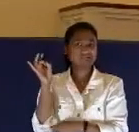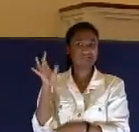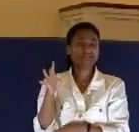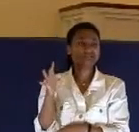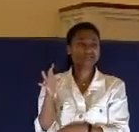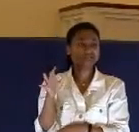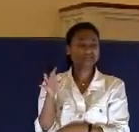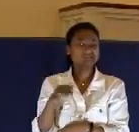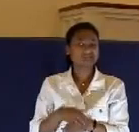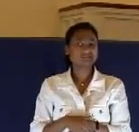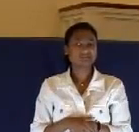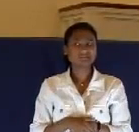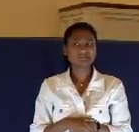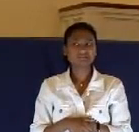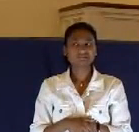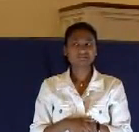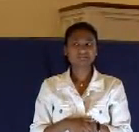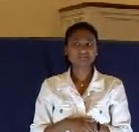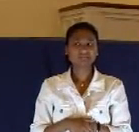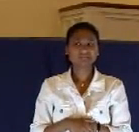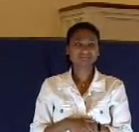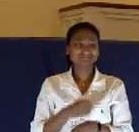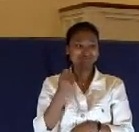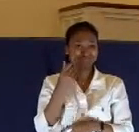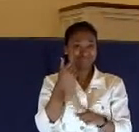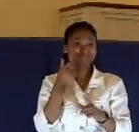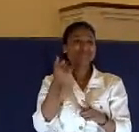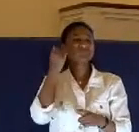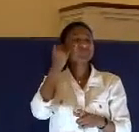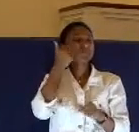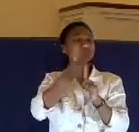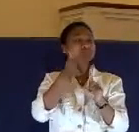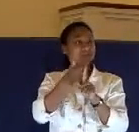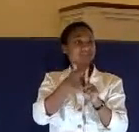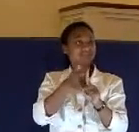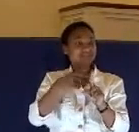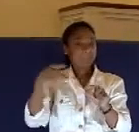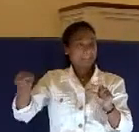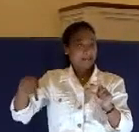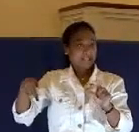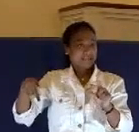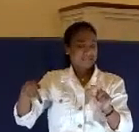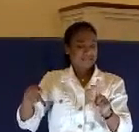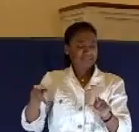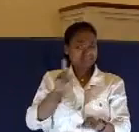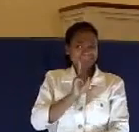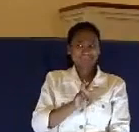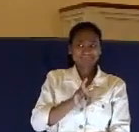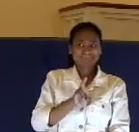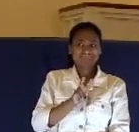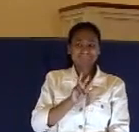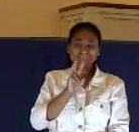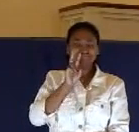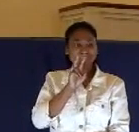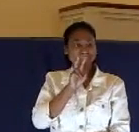denied. Now you're in Pilate's shoes. What do you do? He knows Jesus is innocent.